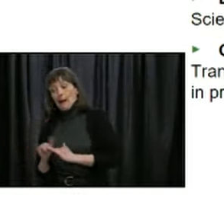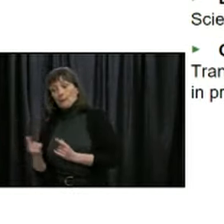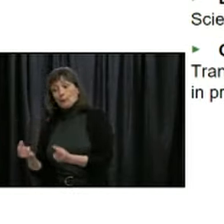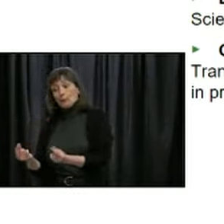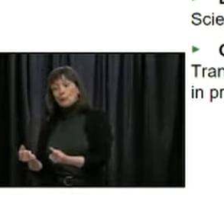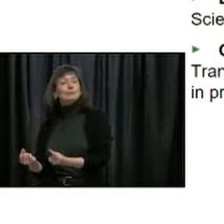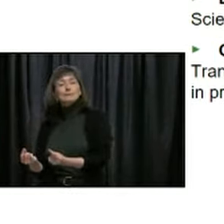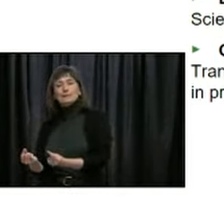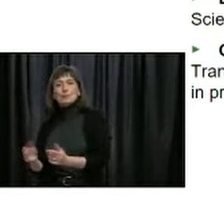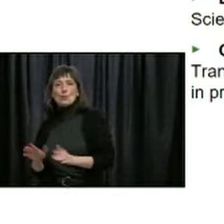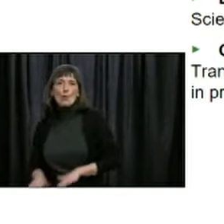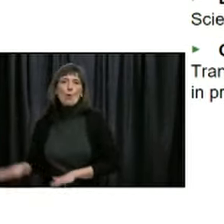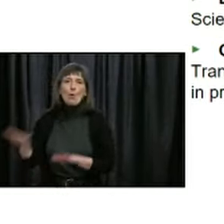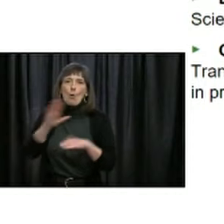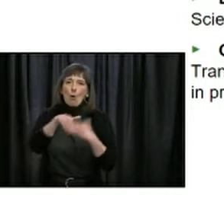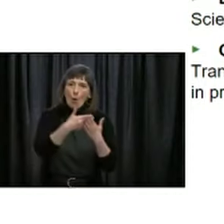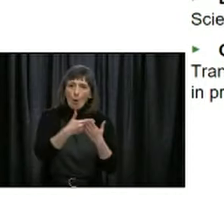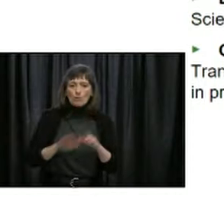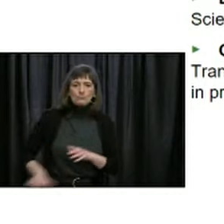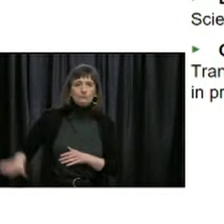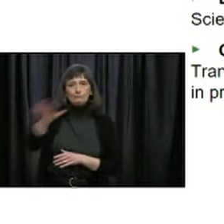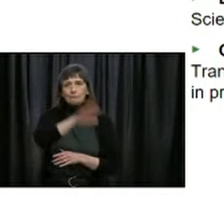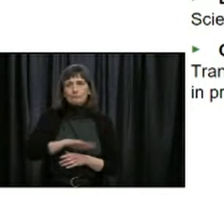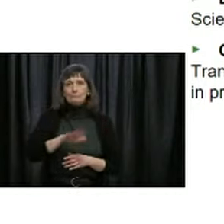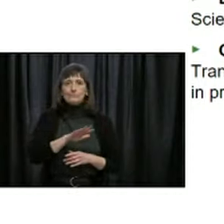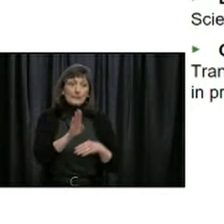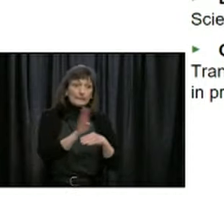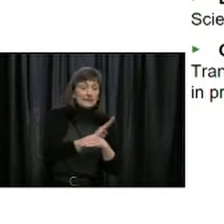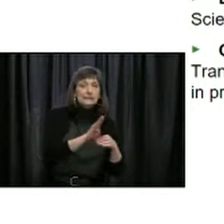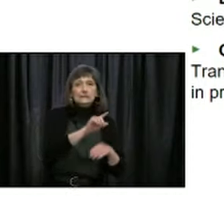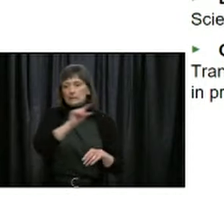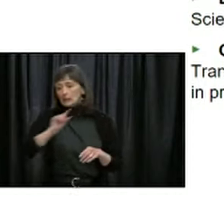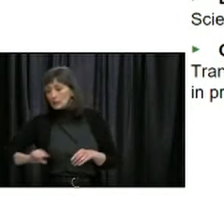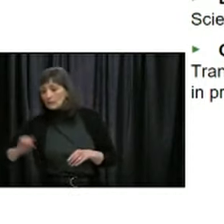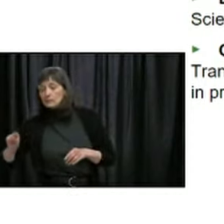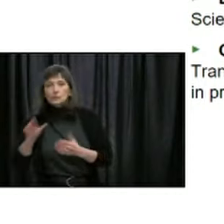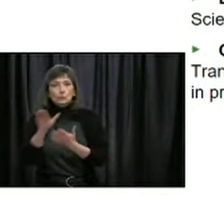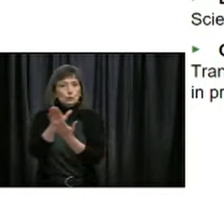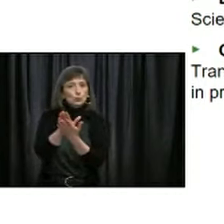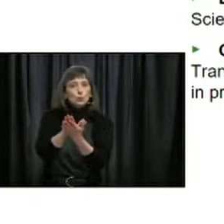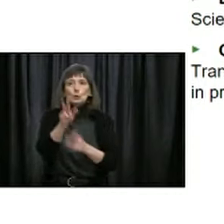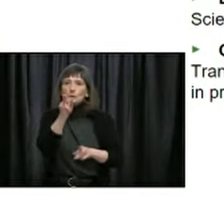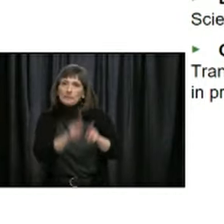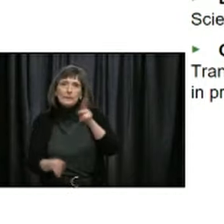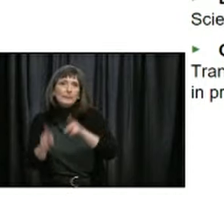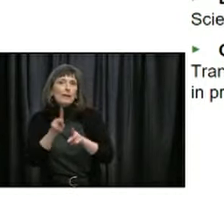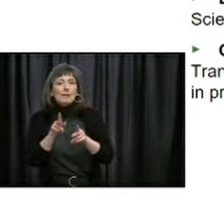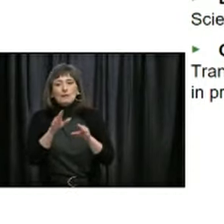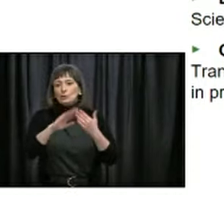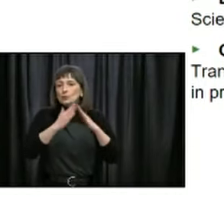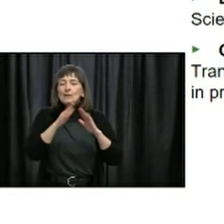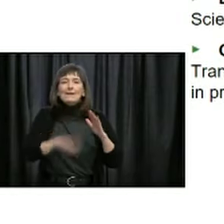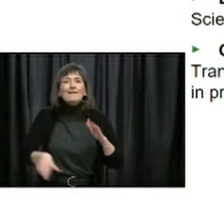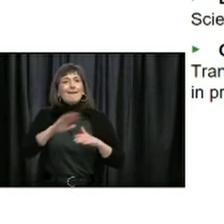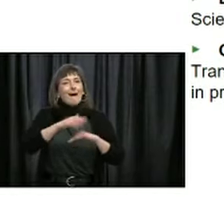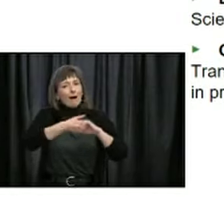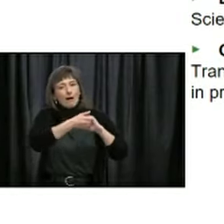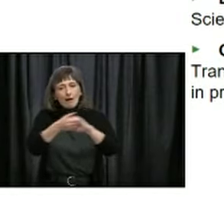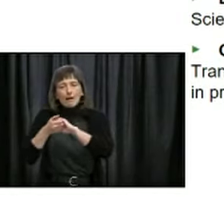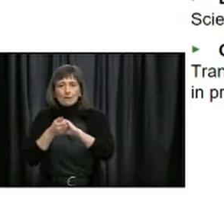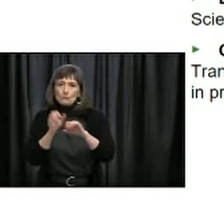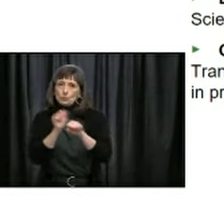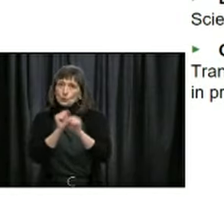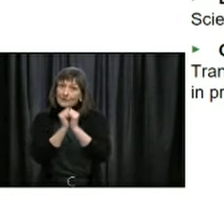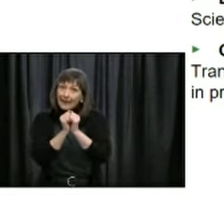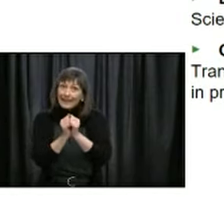effort from all of us, from you, businesses, governments, schools, communities, to keep COVID-19